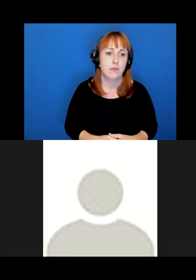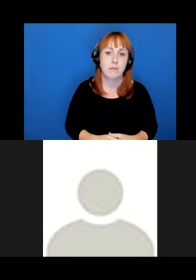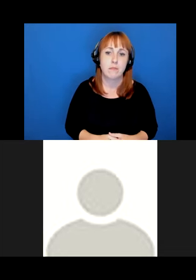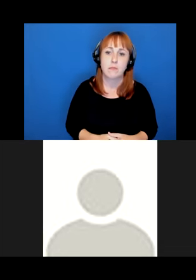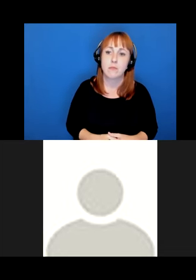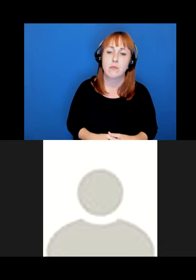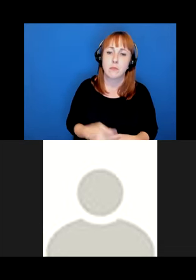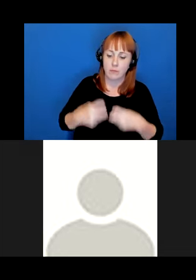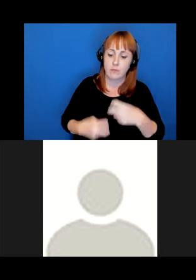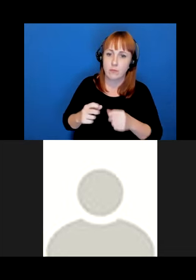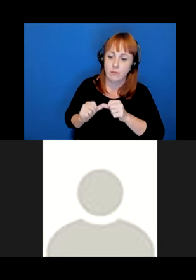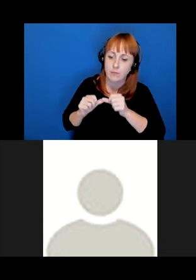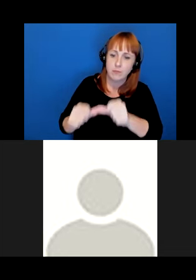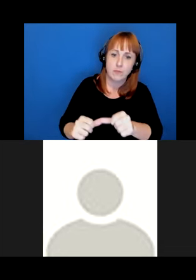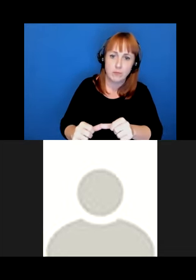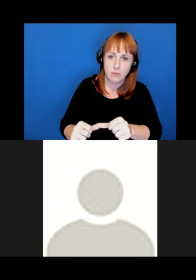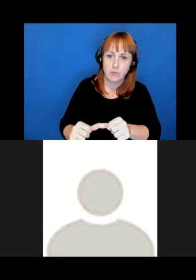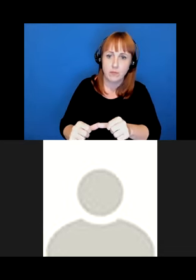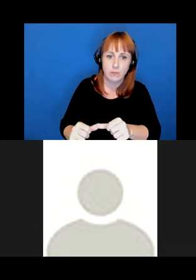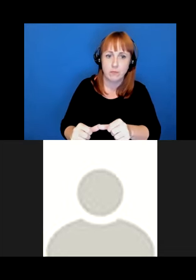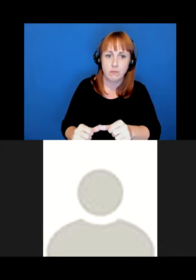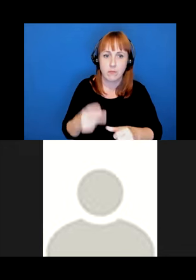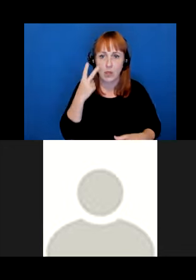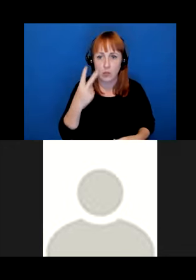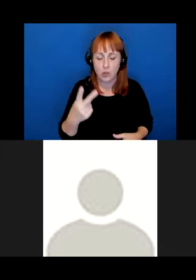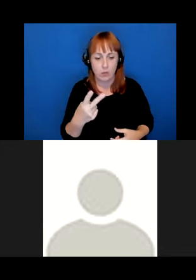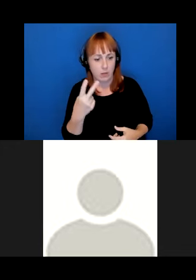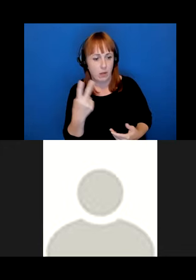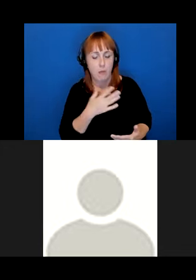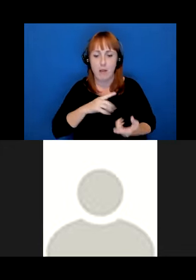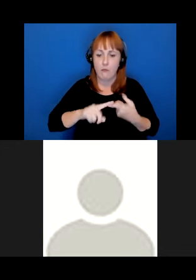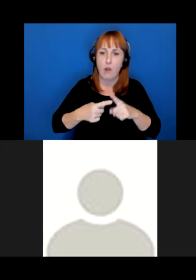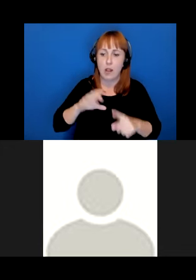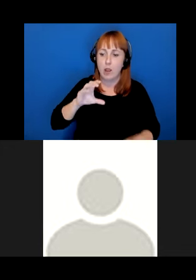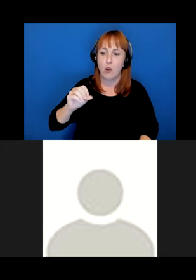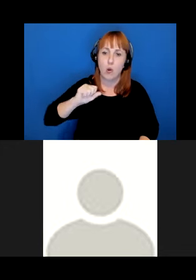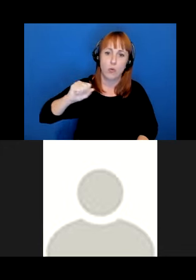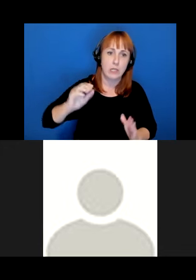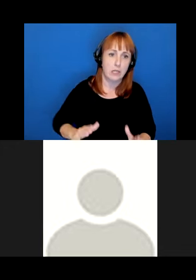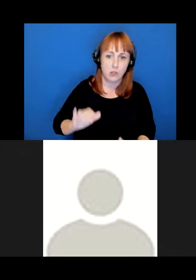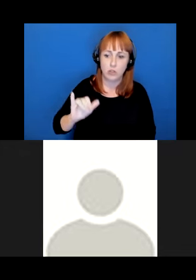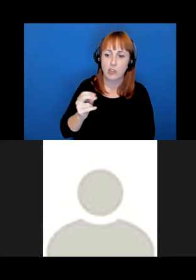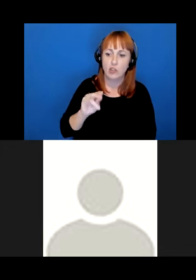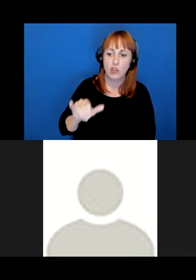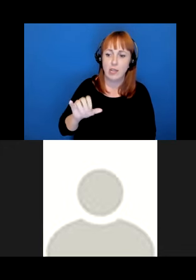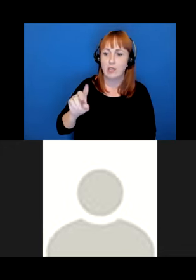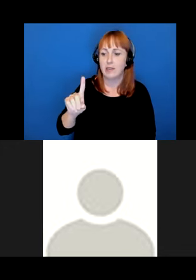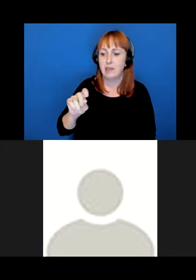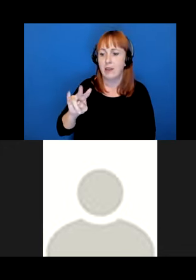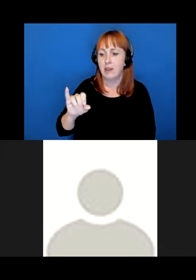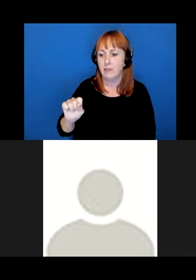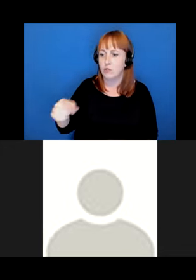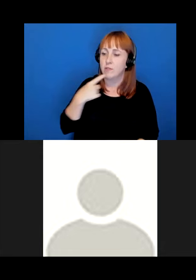is captured what my friend and co resister Chickasaw scholar Jenny Davis describes in a 2017